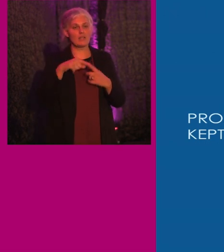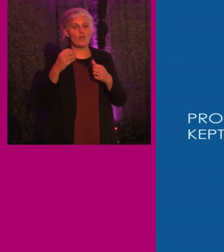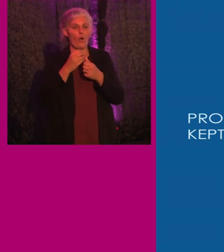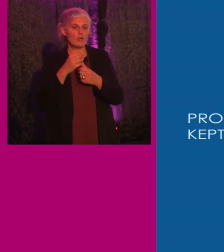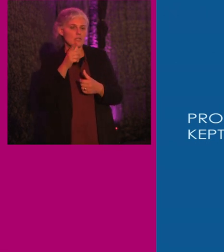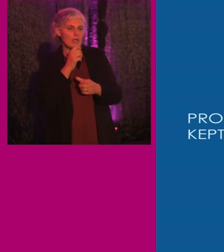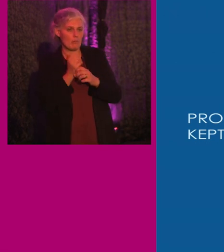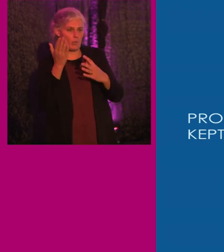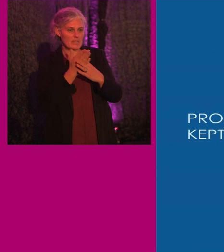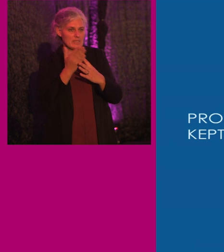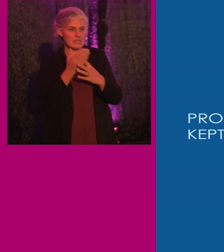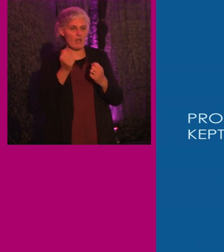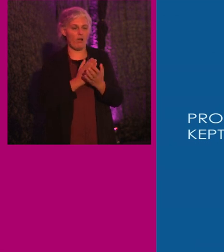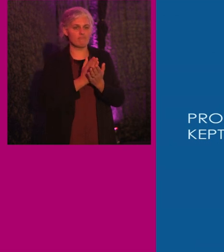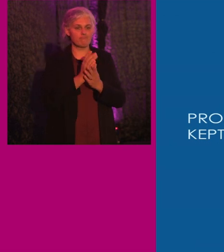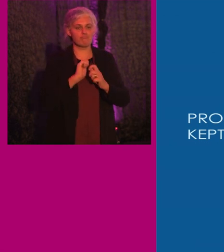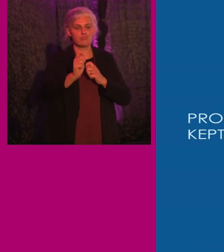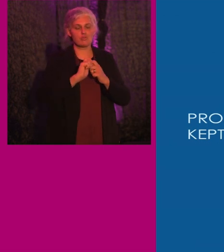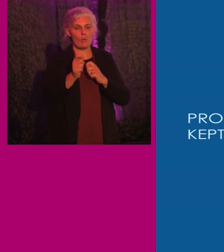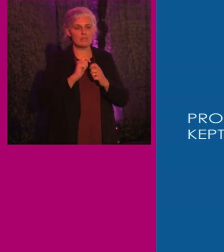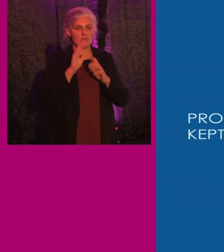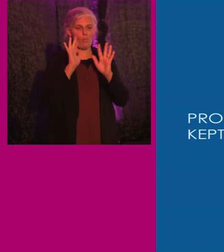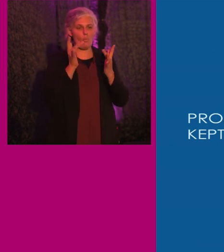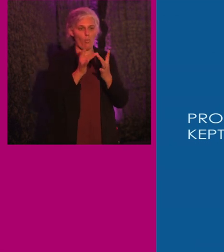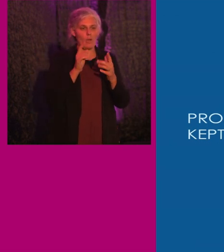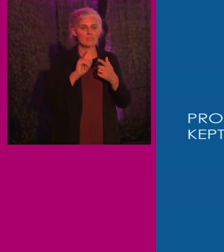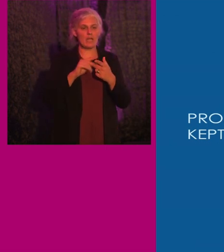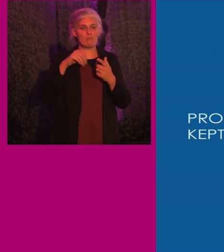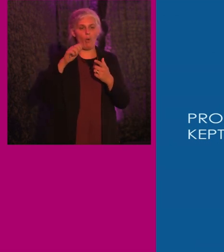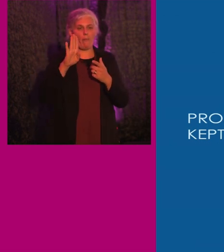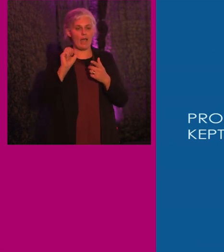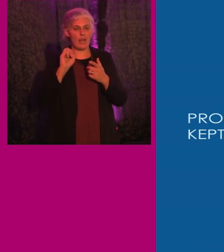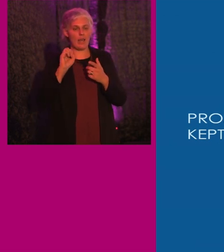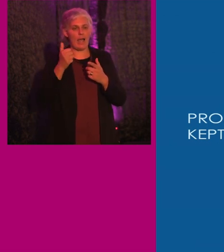accessibility of the transit agency's website and mobile application.